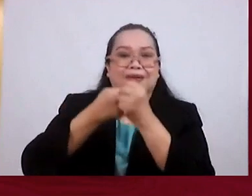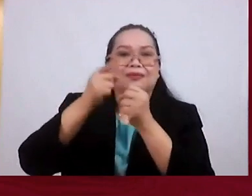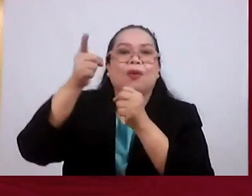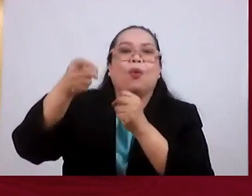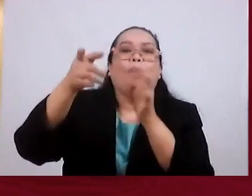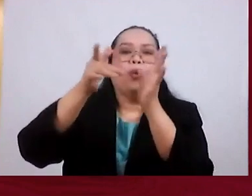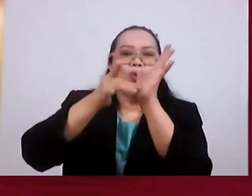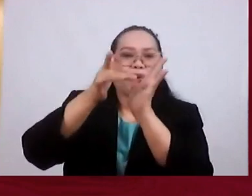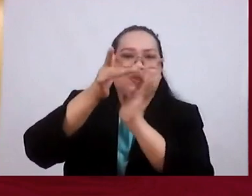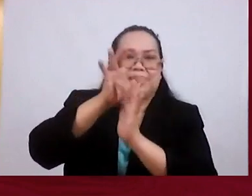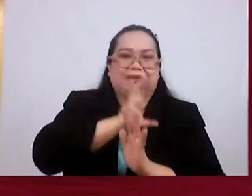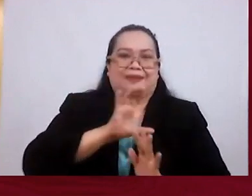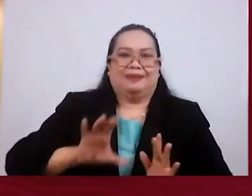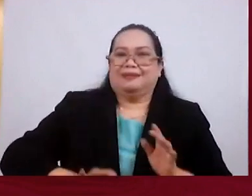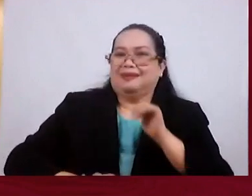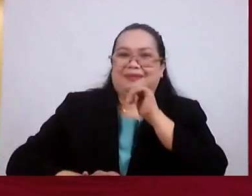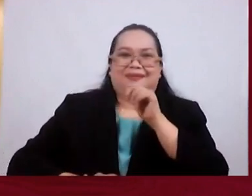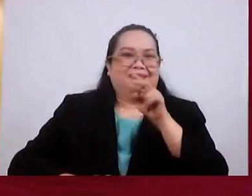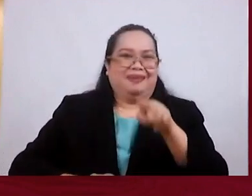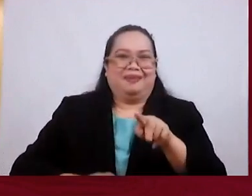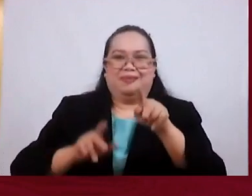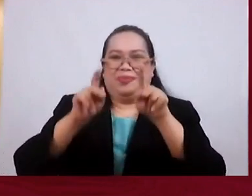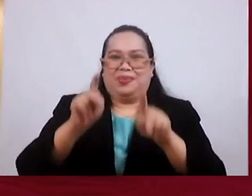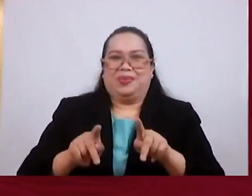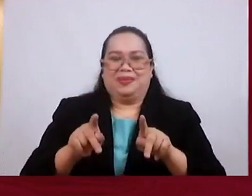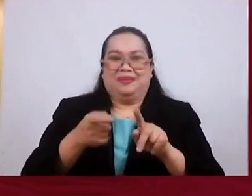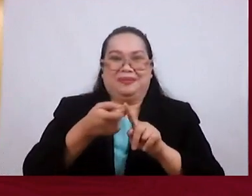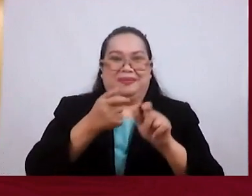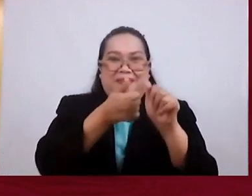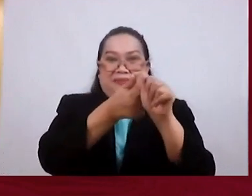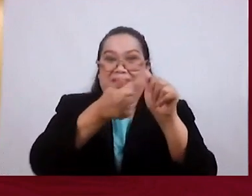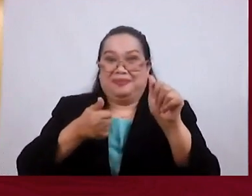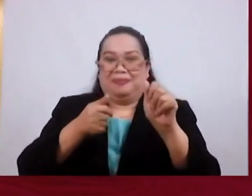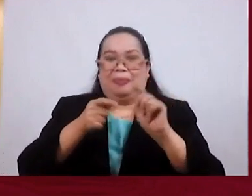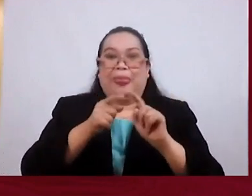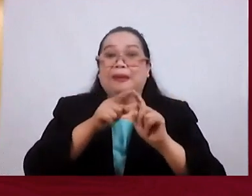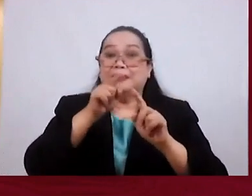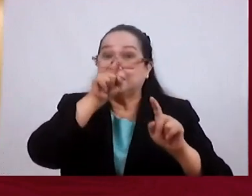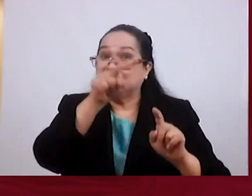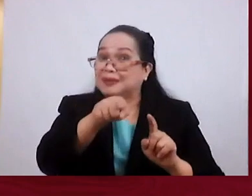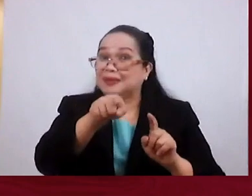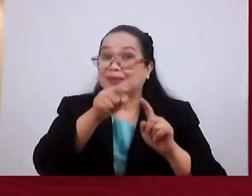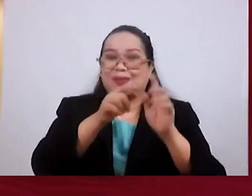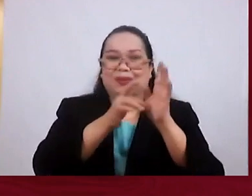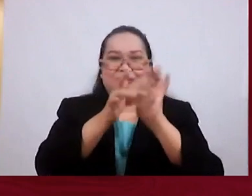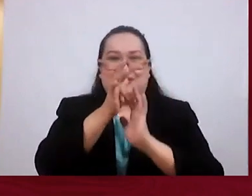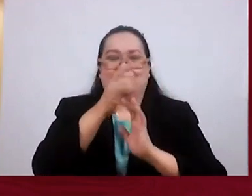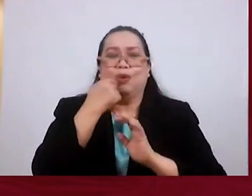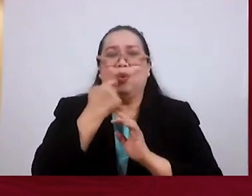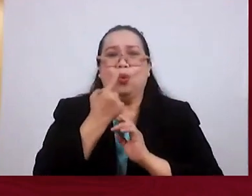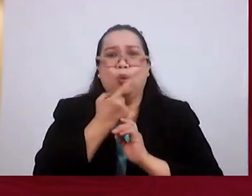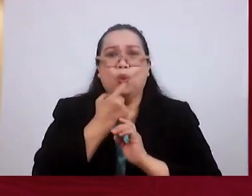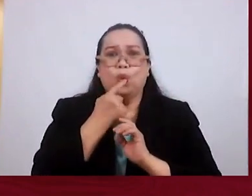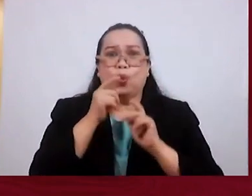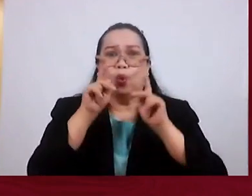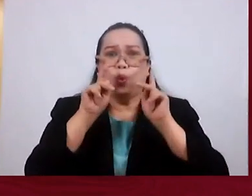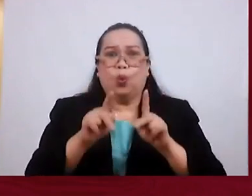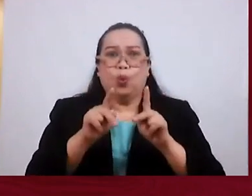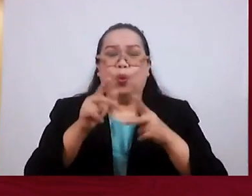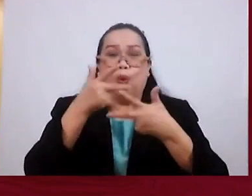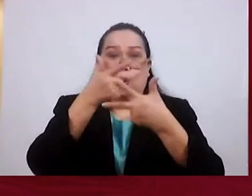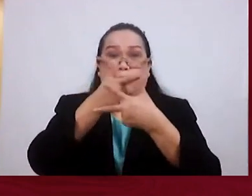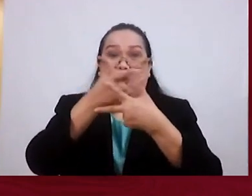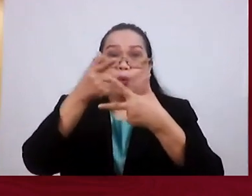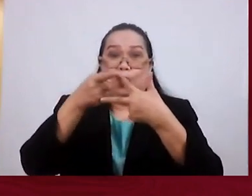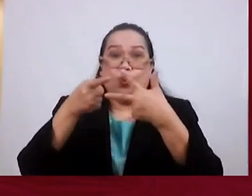Lord Jesus, Not to the person departing from the faith. And, So what do you learn here? Who is the person of the Trinity